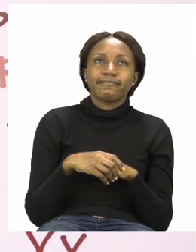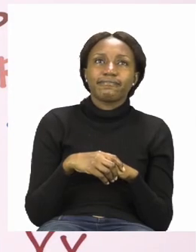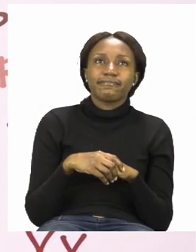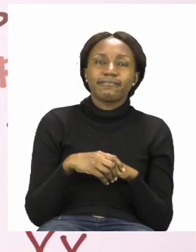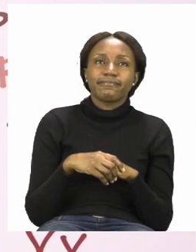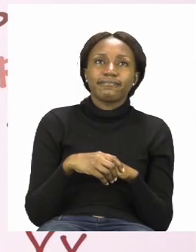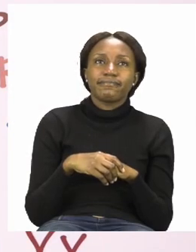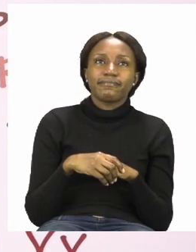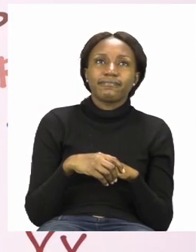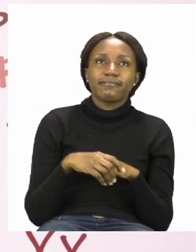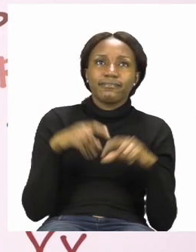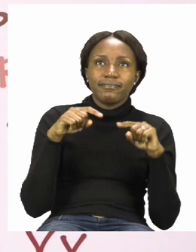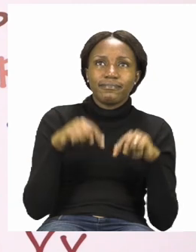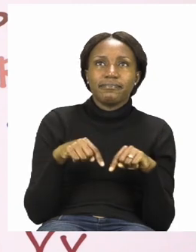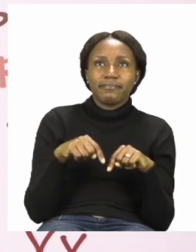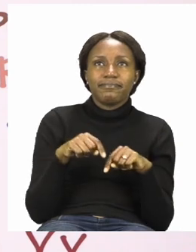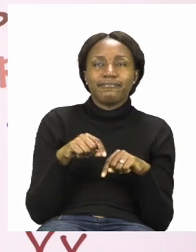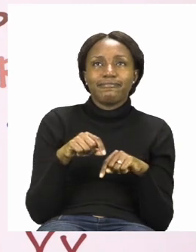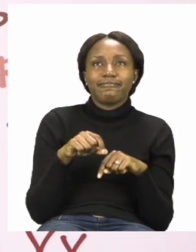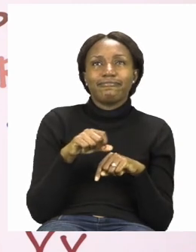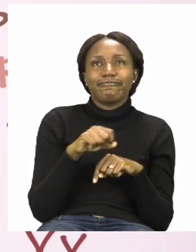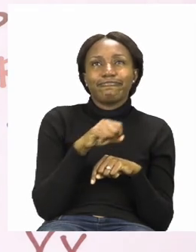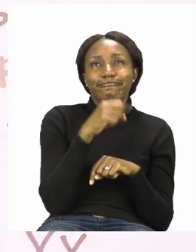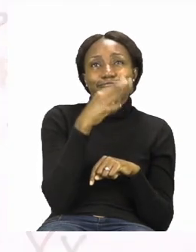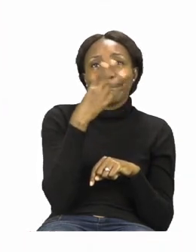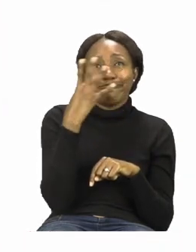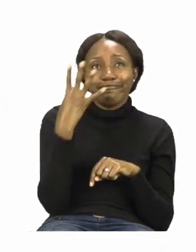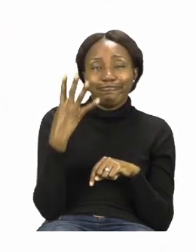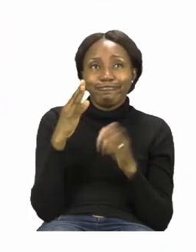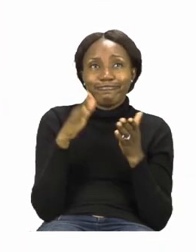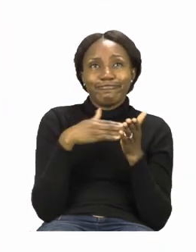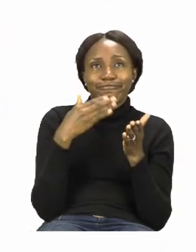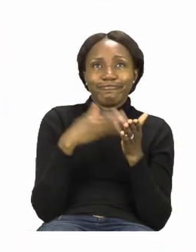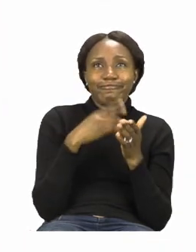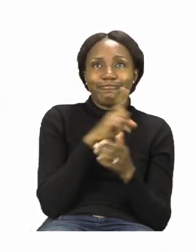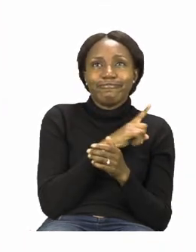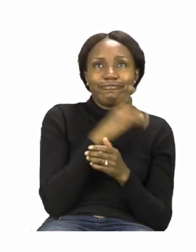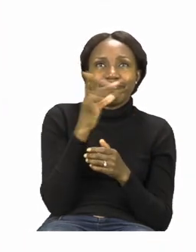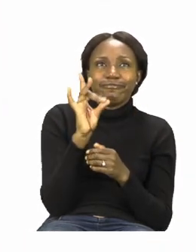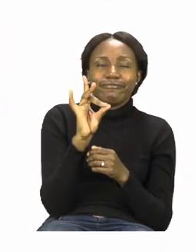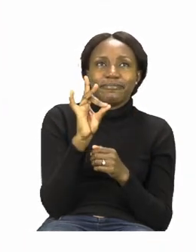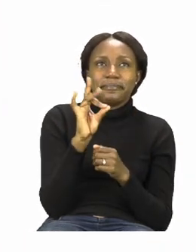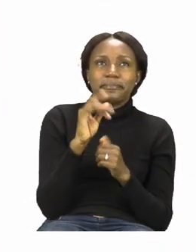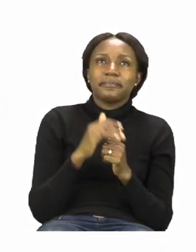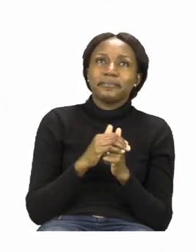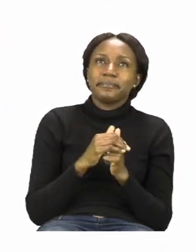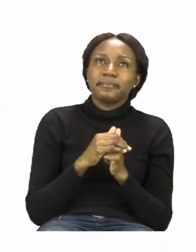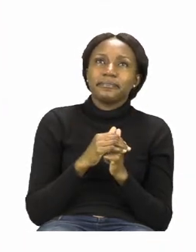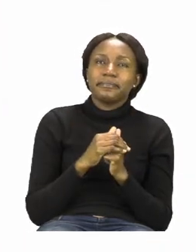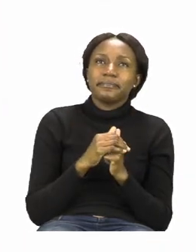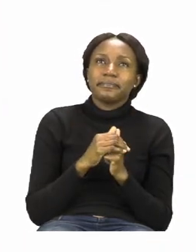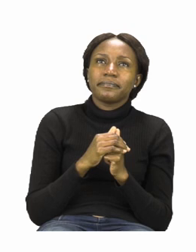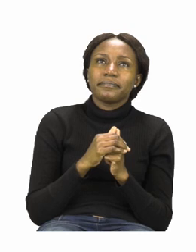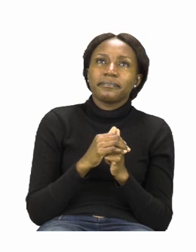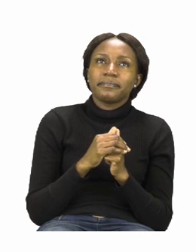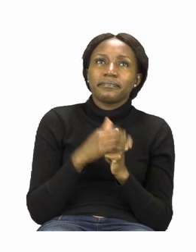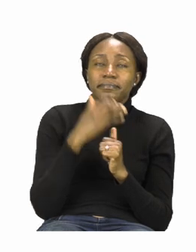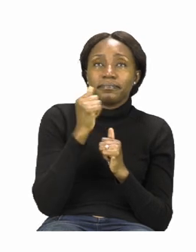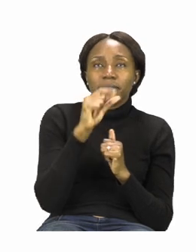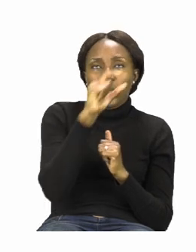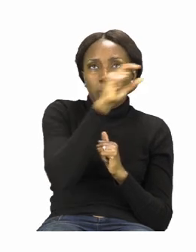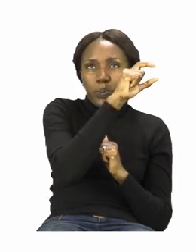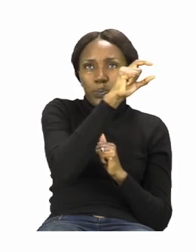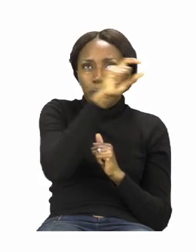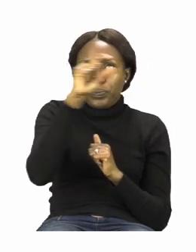let's do a little bit of mathematics on page 18 on page 18 we have our blocks but